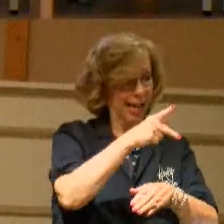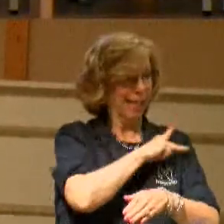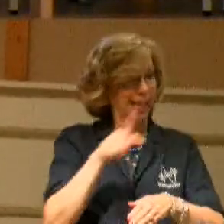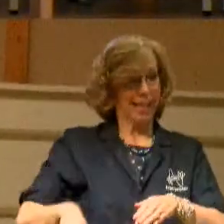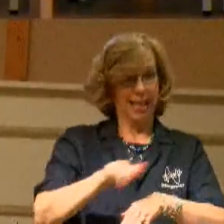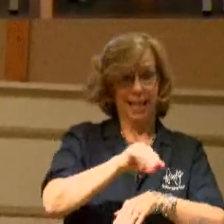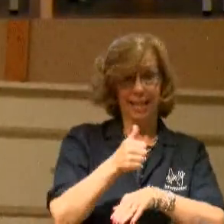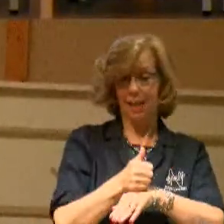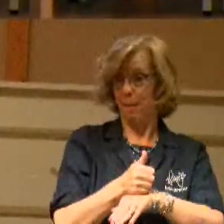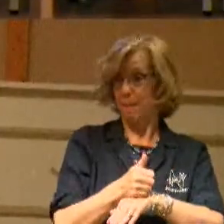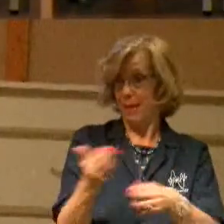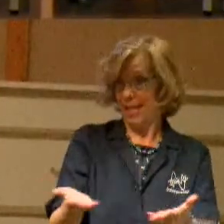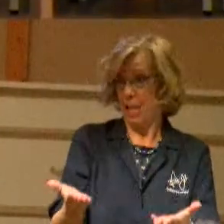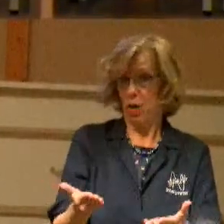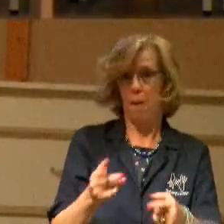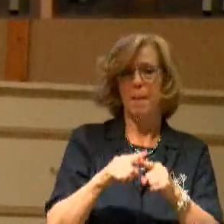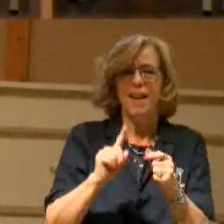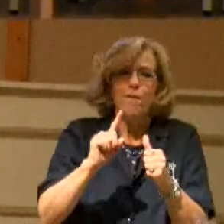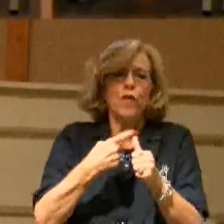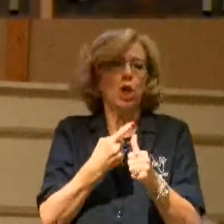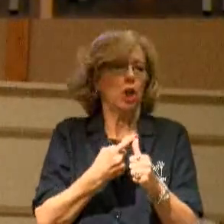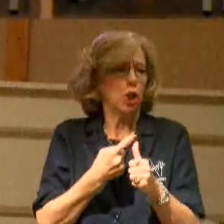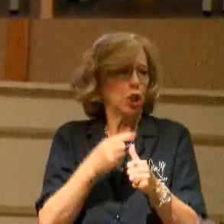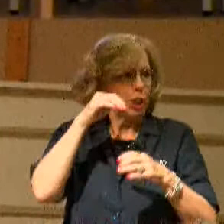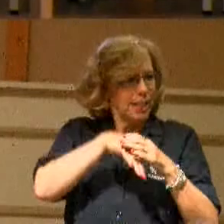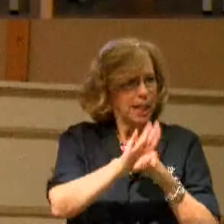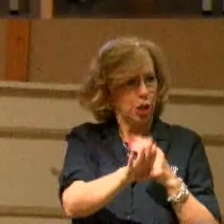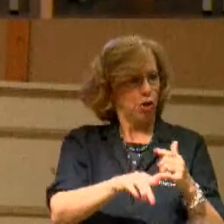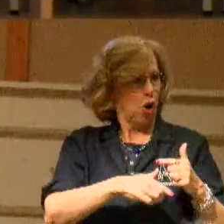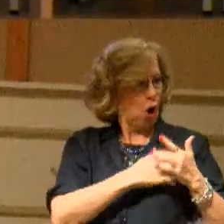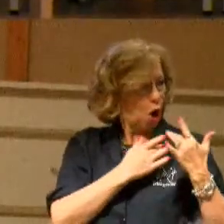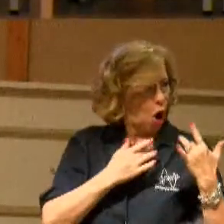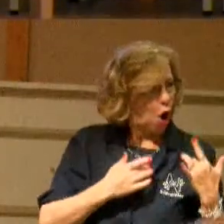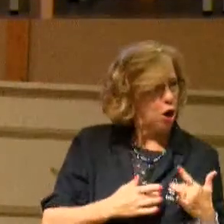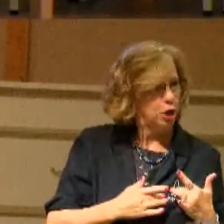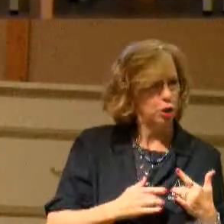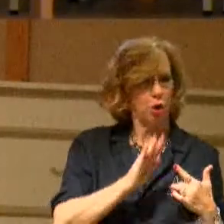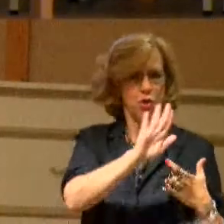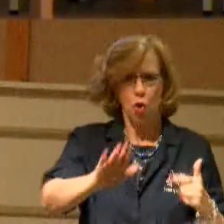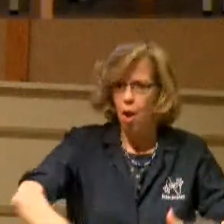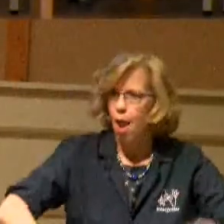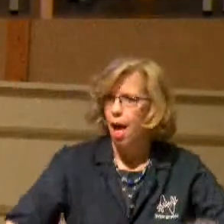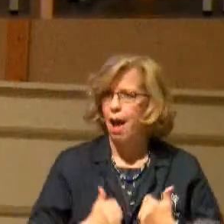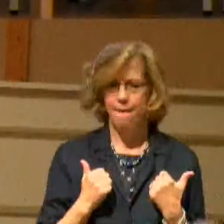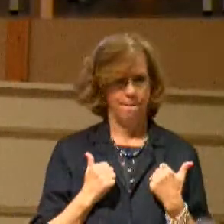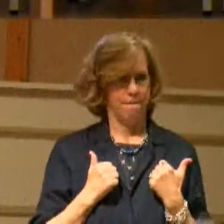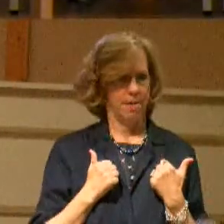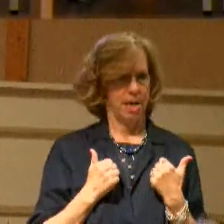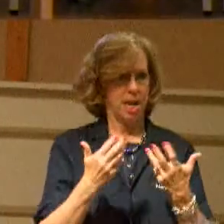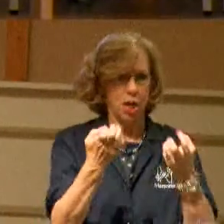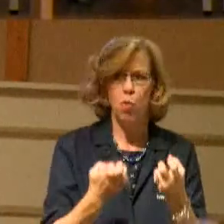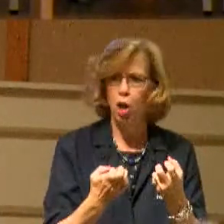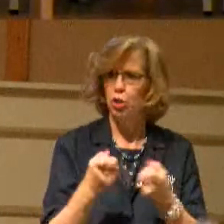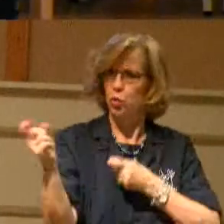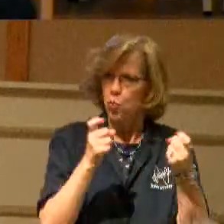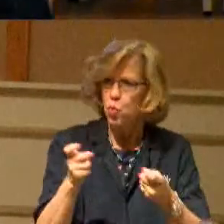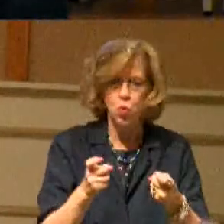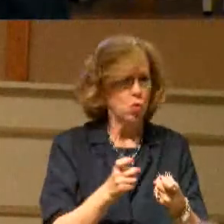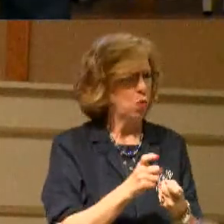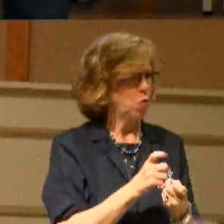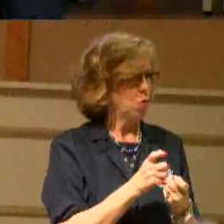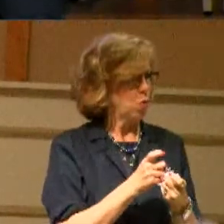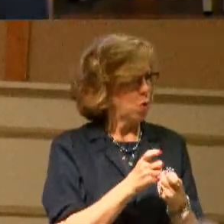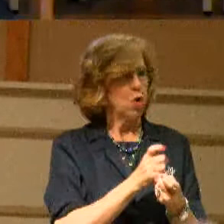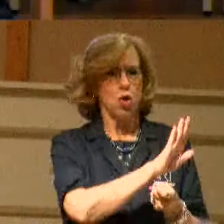set up His kingdom in your heart and in your life. He wants to rule. He wants to reign in your heart, on the